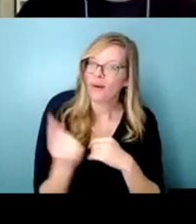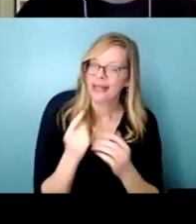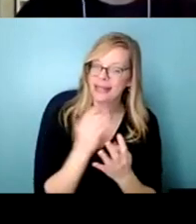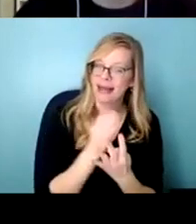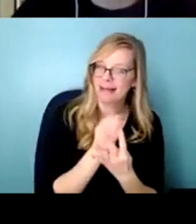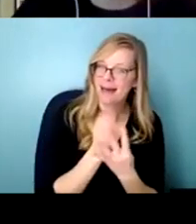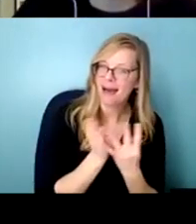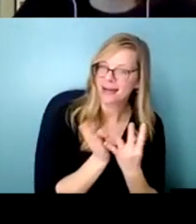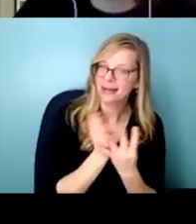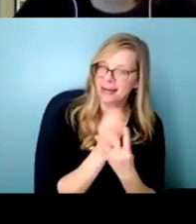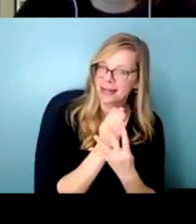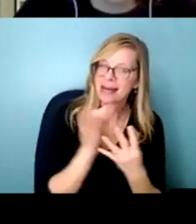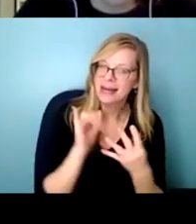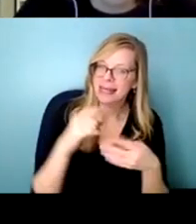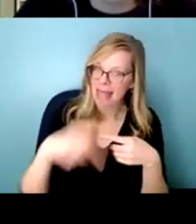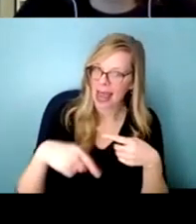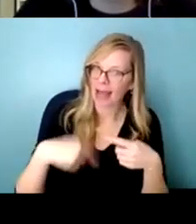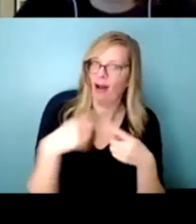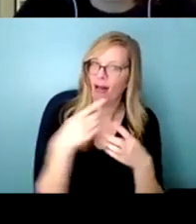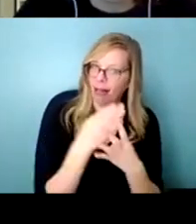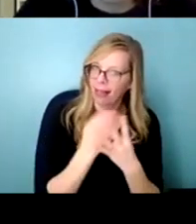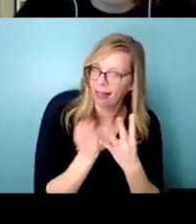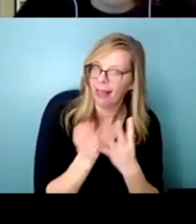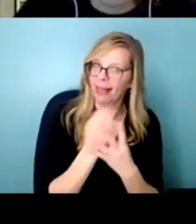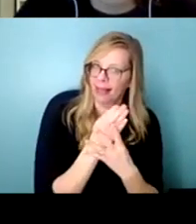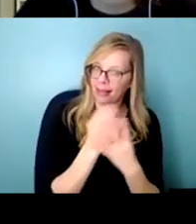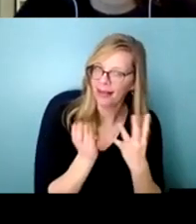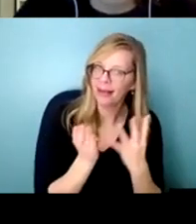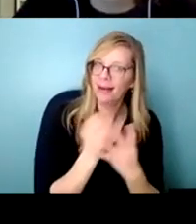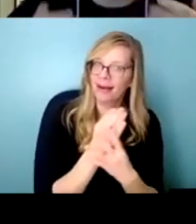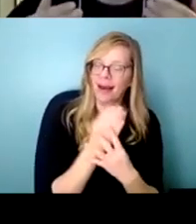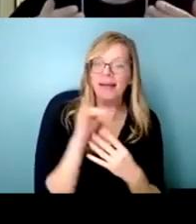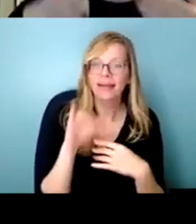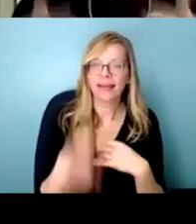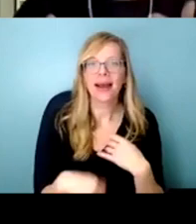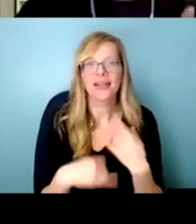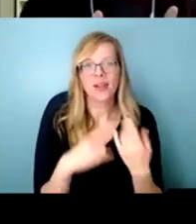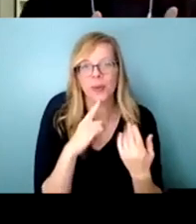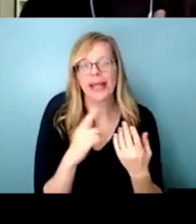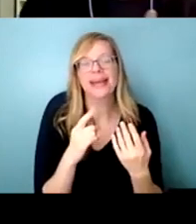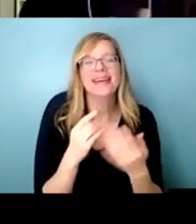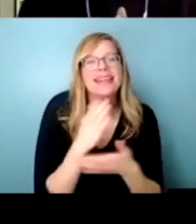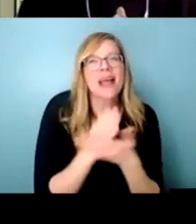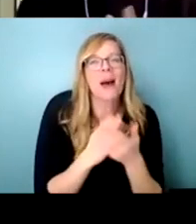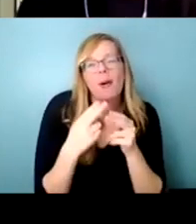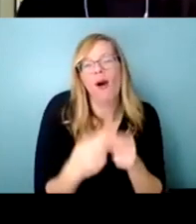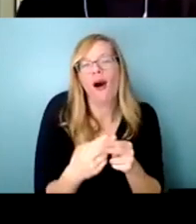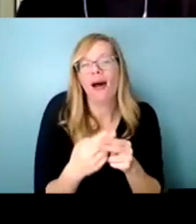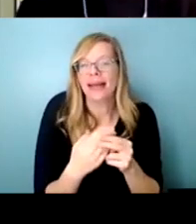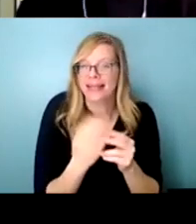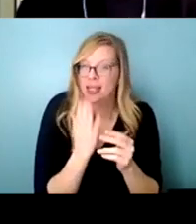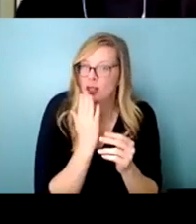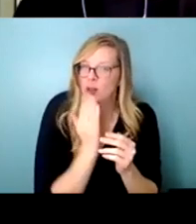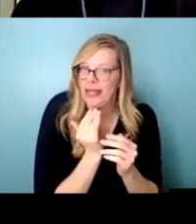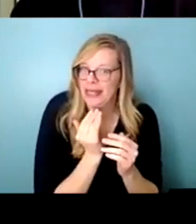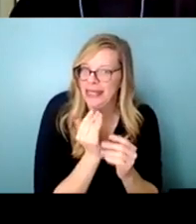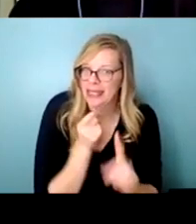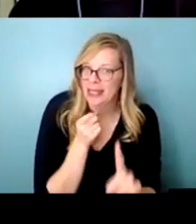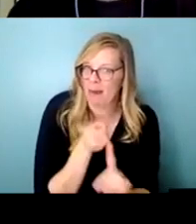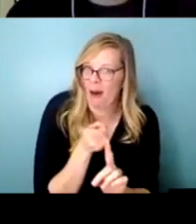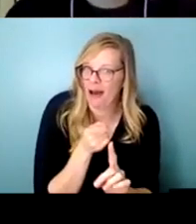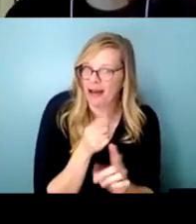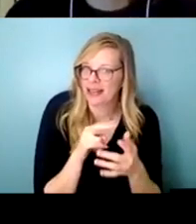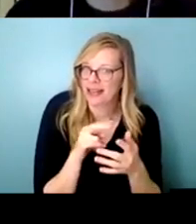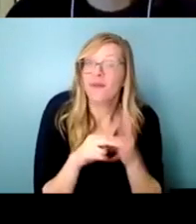within that election cycle to um that are the sweet spots um for example if you're